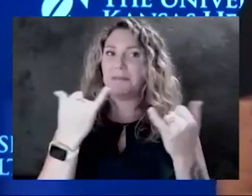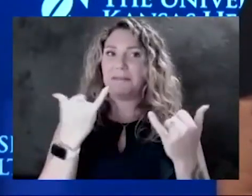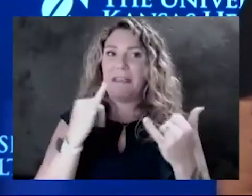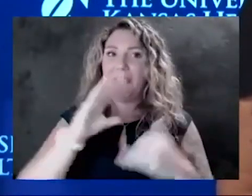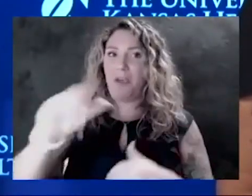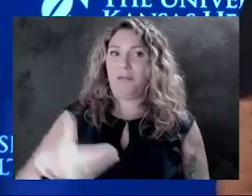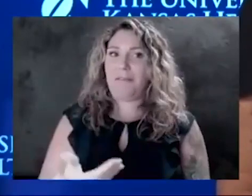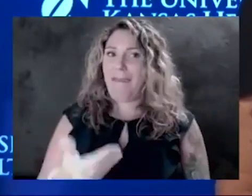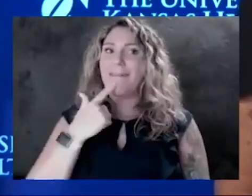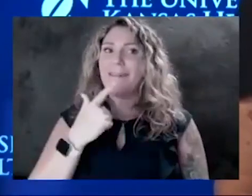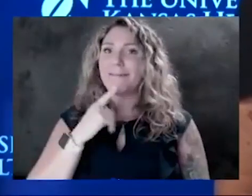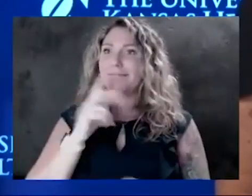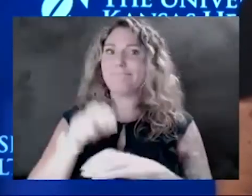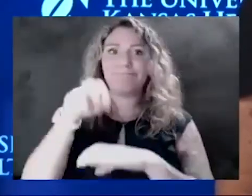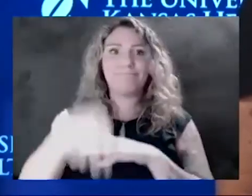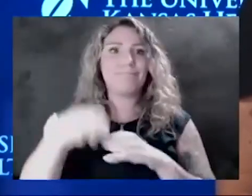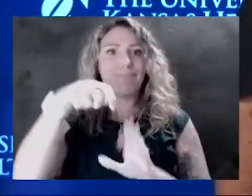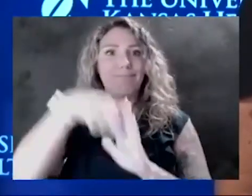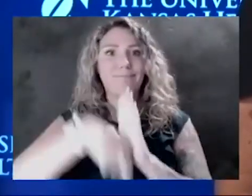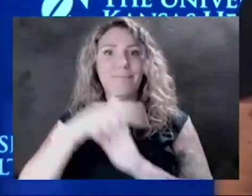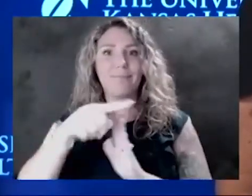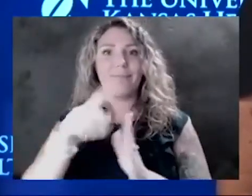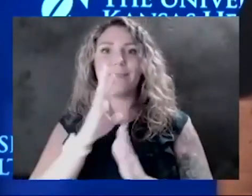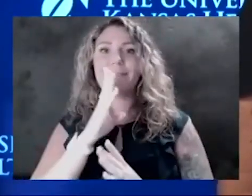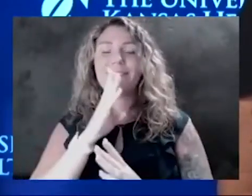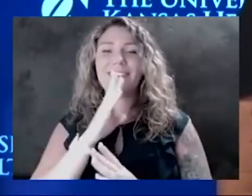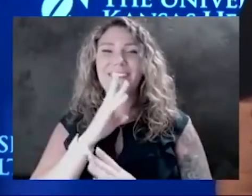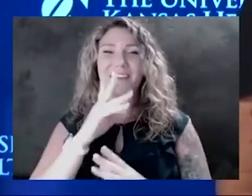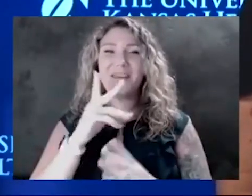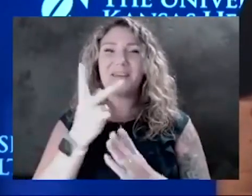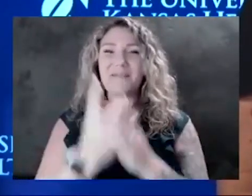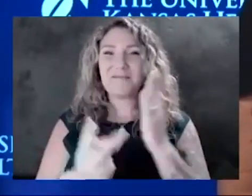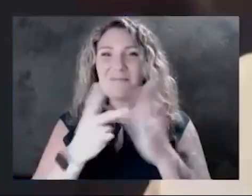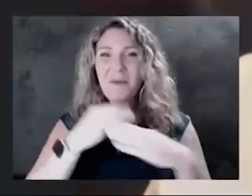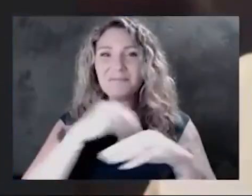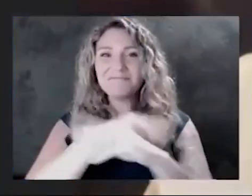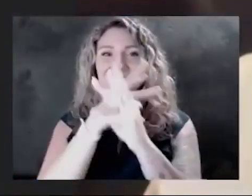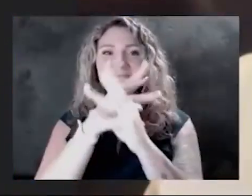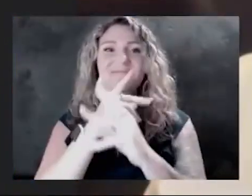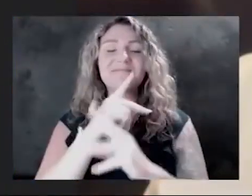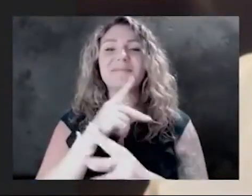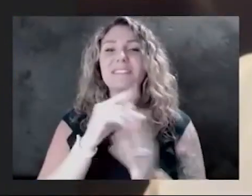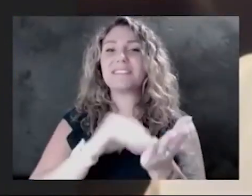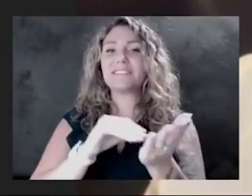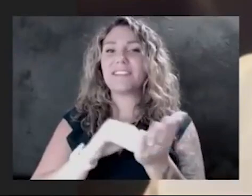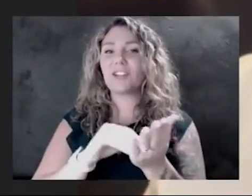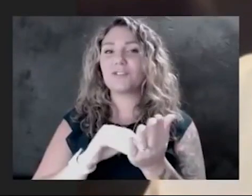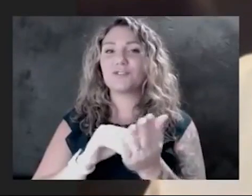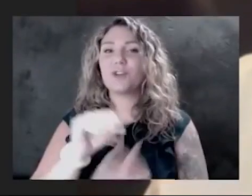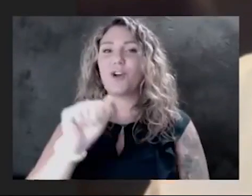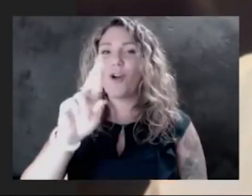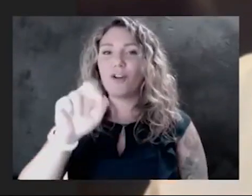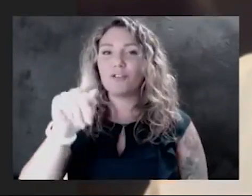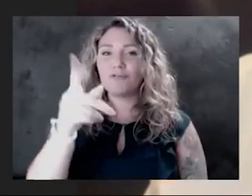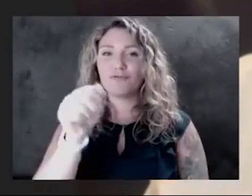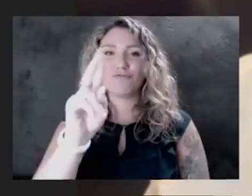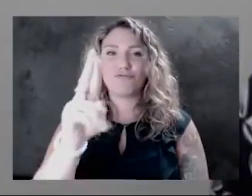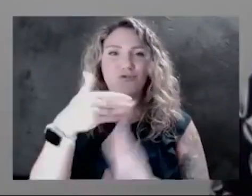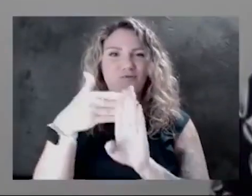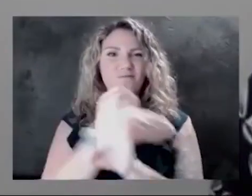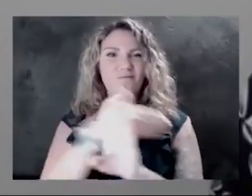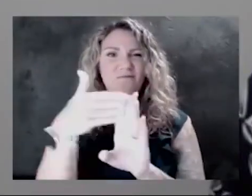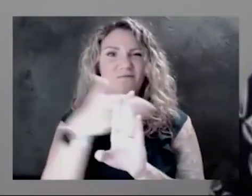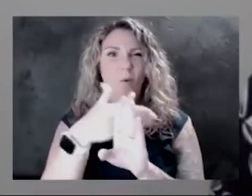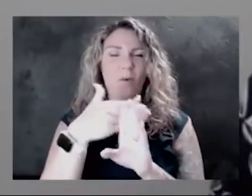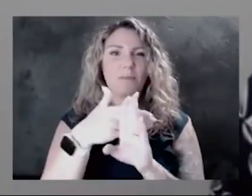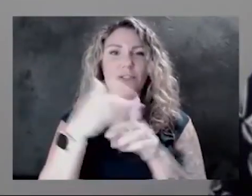of us, both of them are joining us virtually today. Dr. Rex Archer, he is the former director of KCMO Health Department, and Julianne Van Lue,